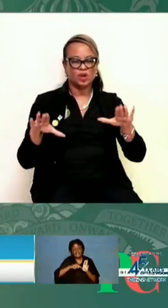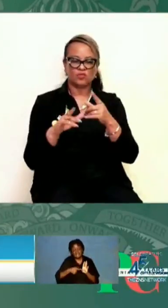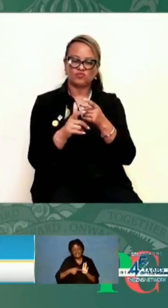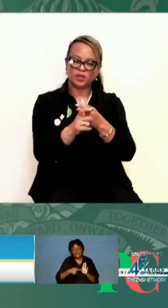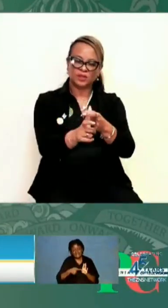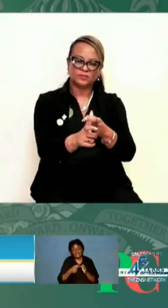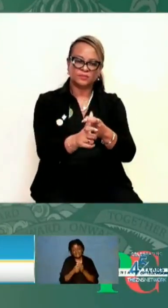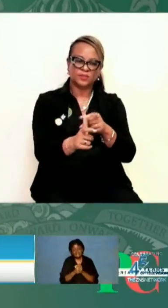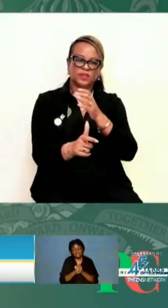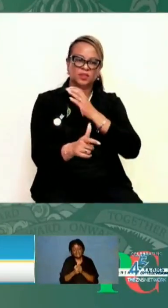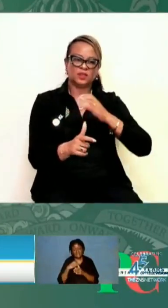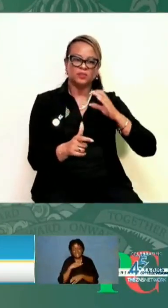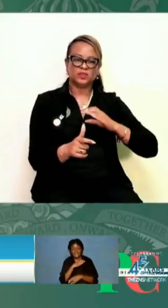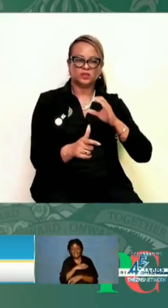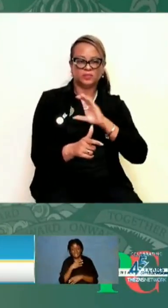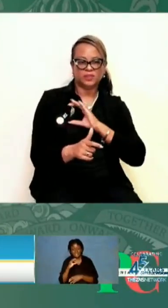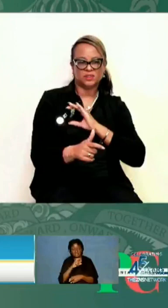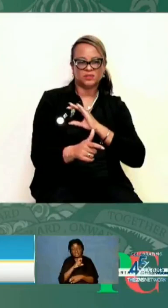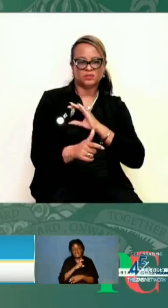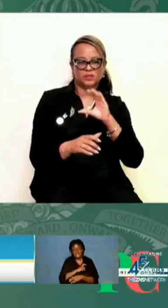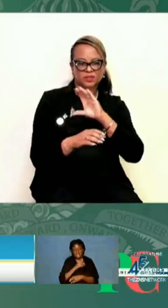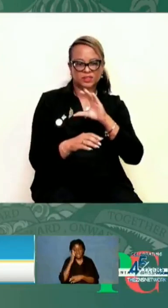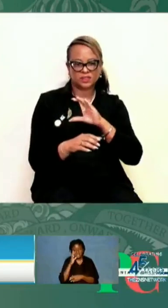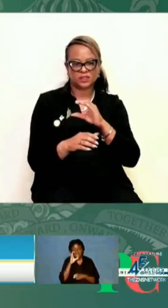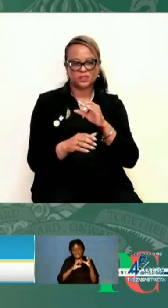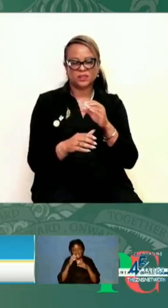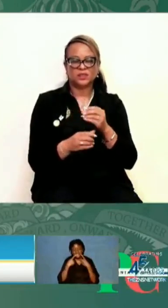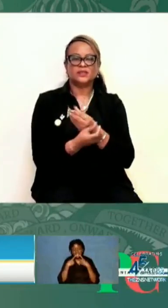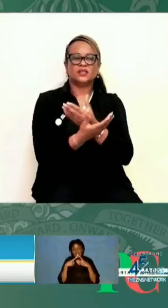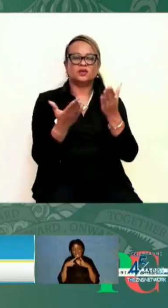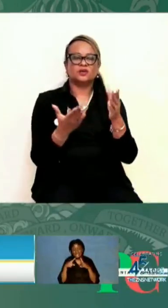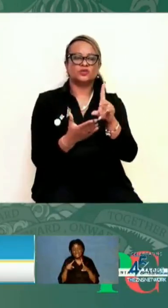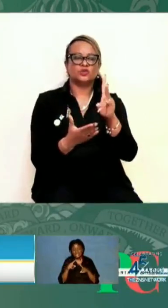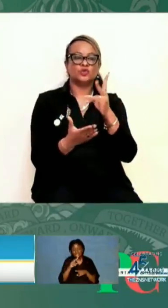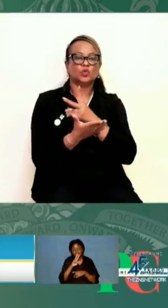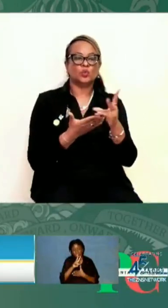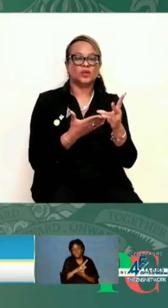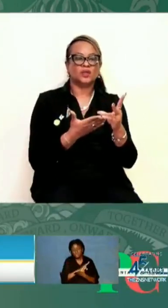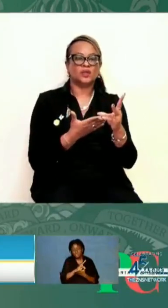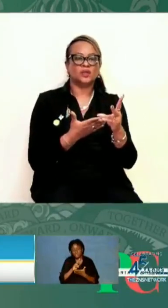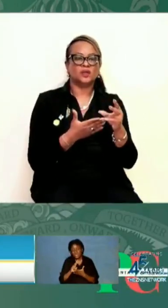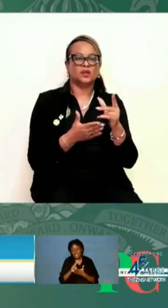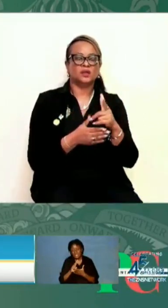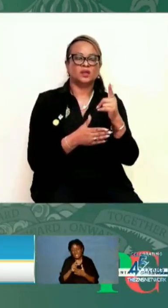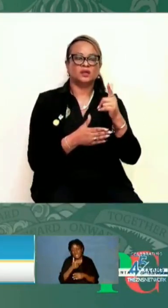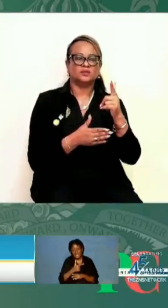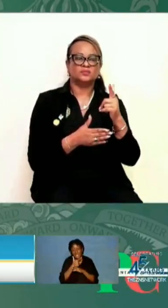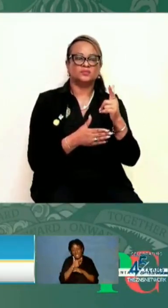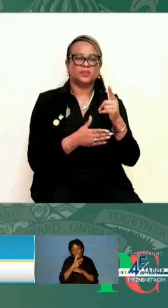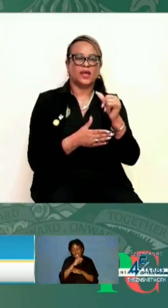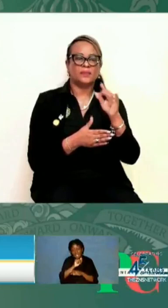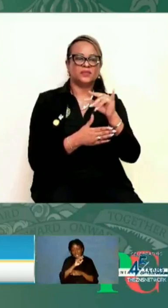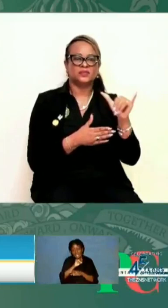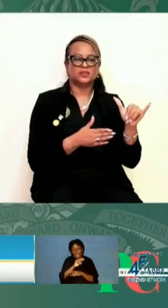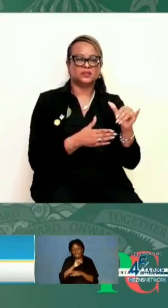the Commissioner Belize of course will be seeking a declaration of a two-week gun amnesty by our Honorable Prime Minister